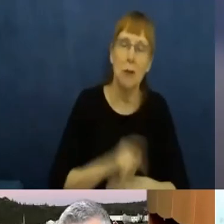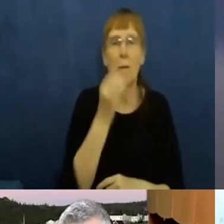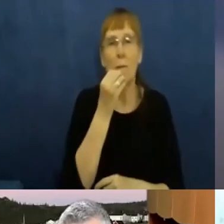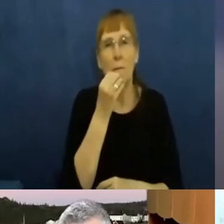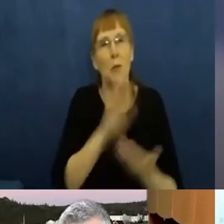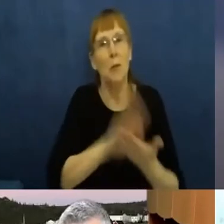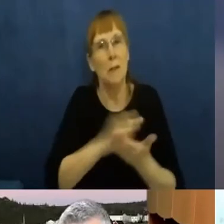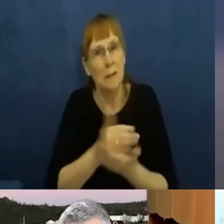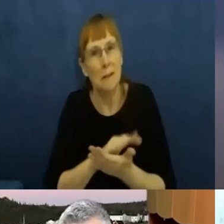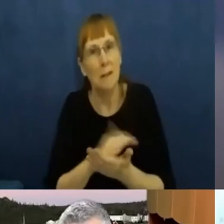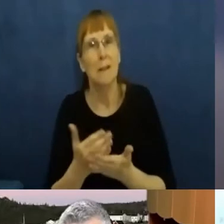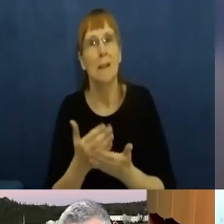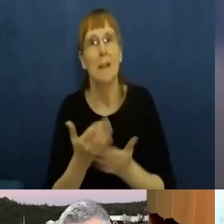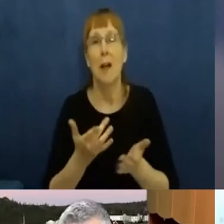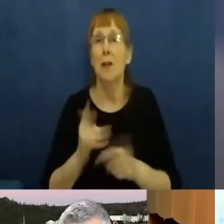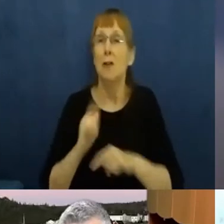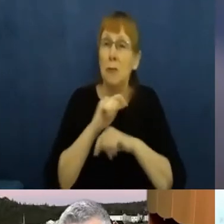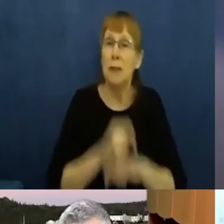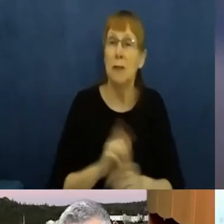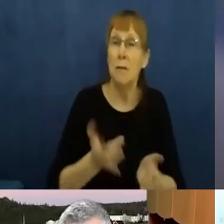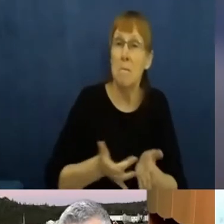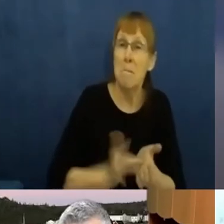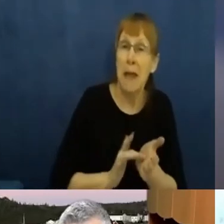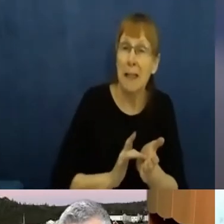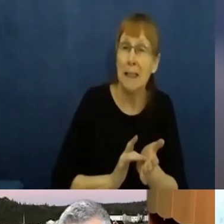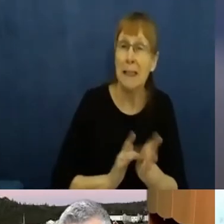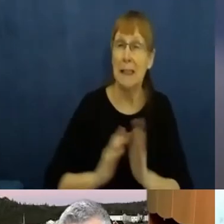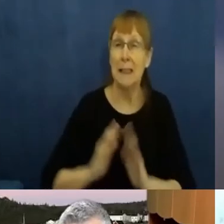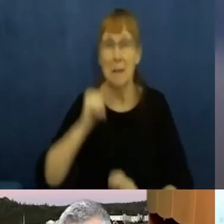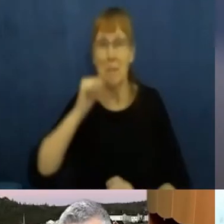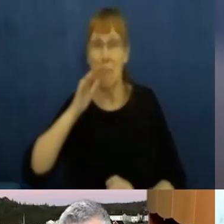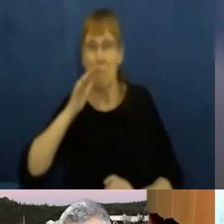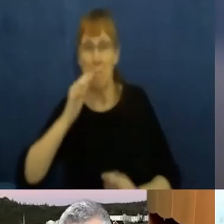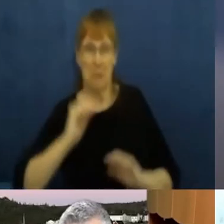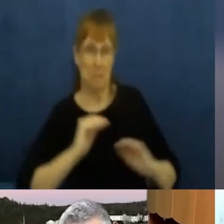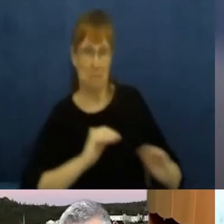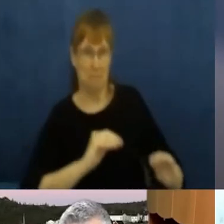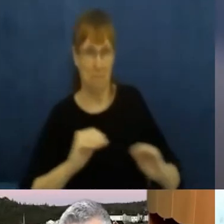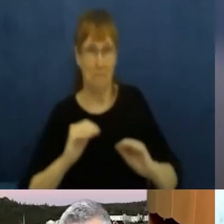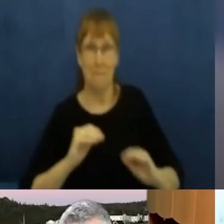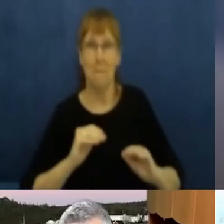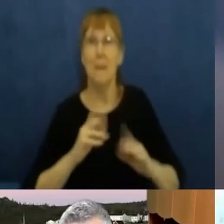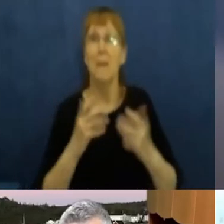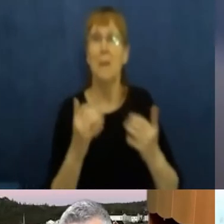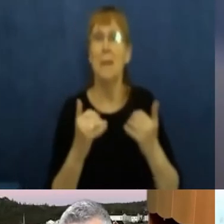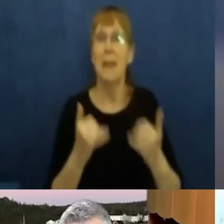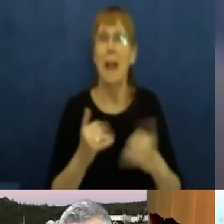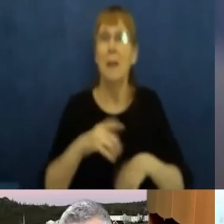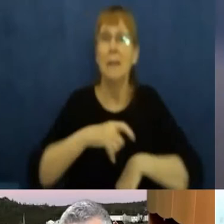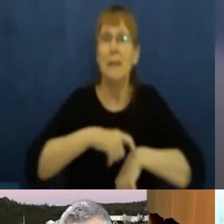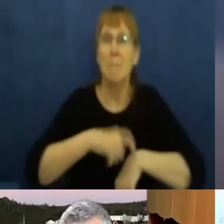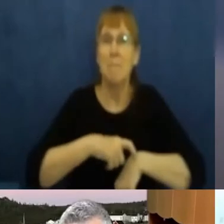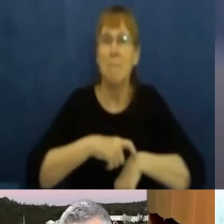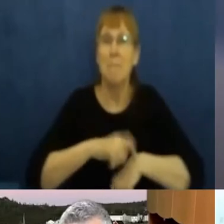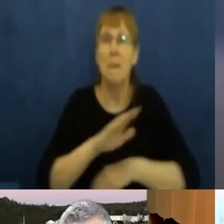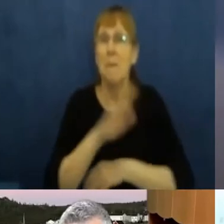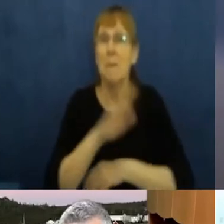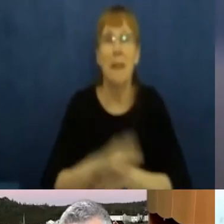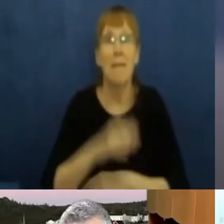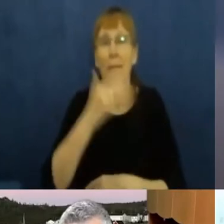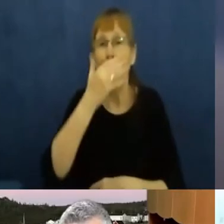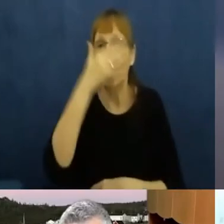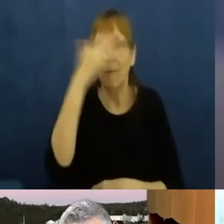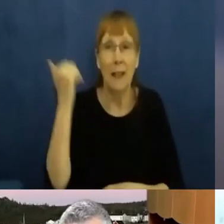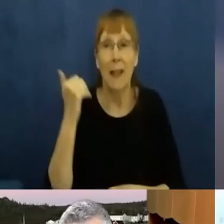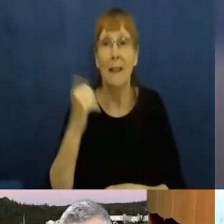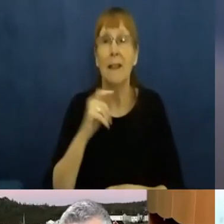learning that they would never have got in the school. And this is a time that they will never forget that they were able to spend this time together. And so